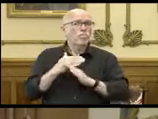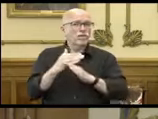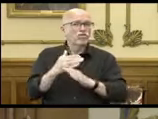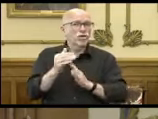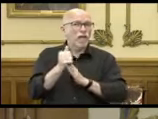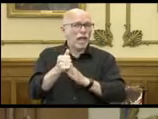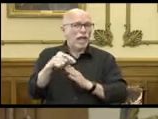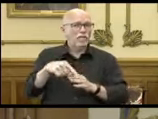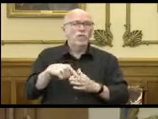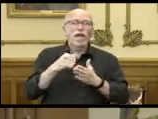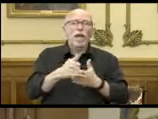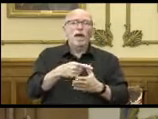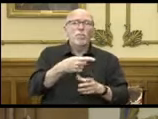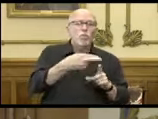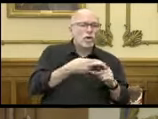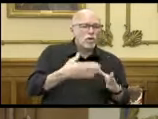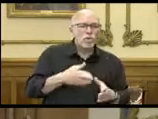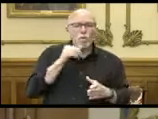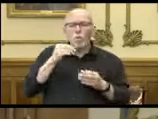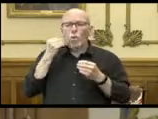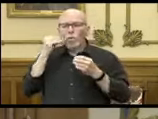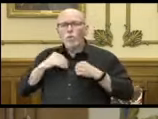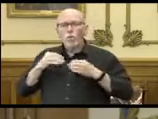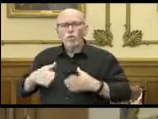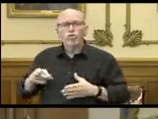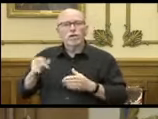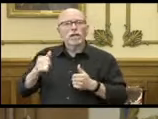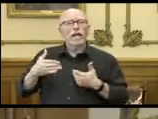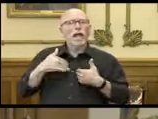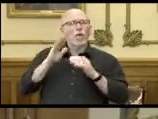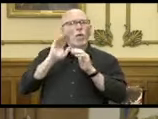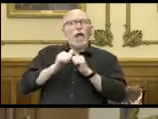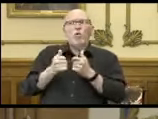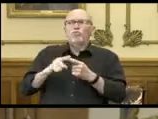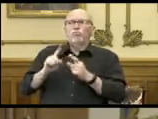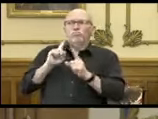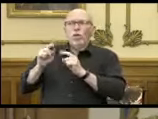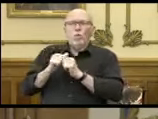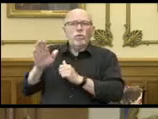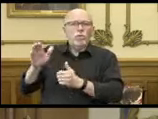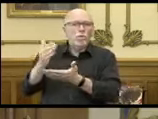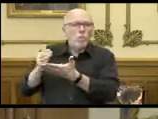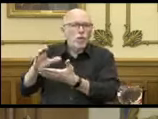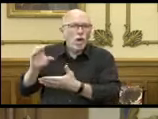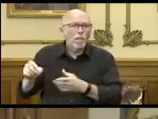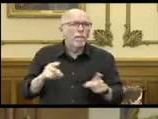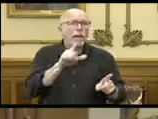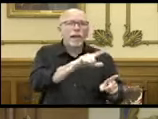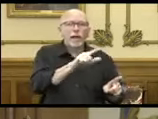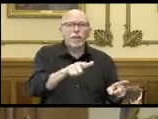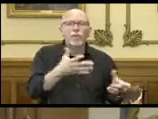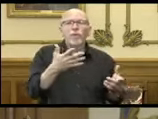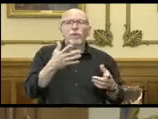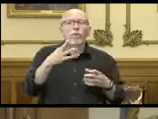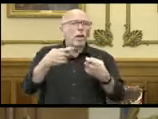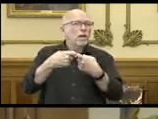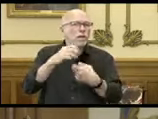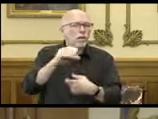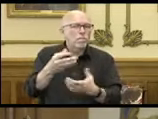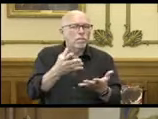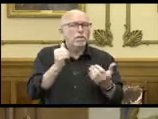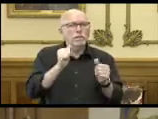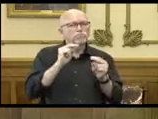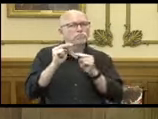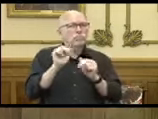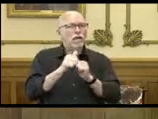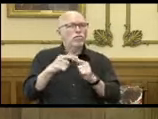to help renters and homeowners have that conversation with your landlord and your mortgage service provider and your utility provider as